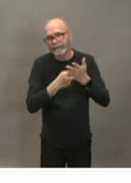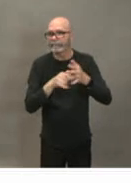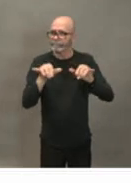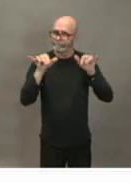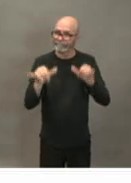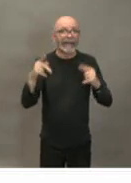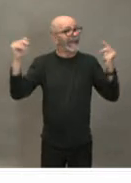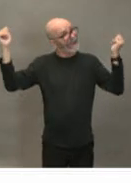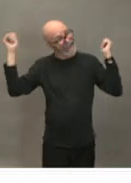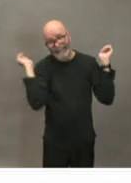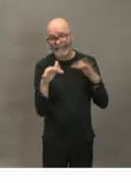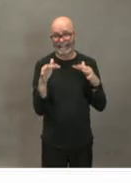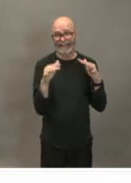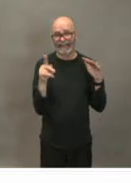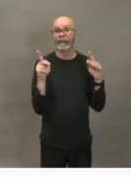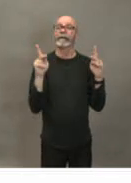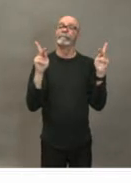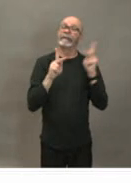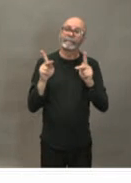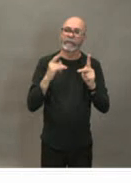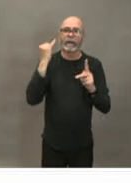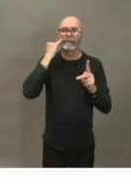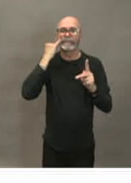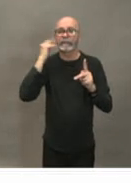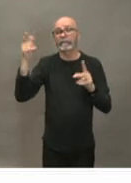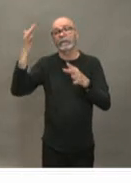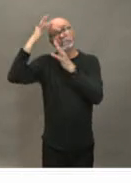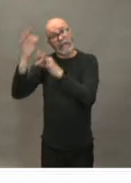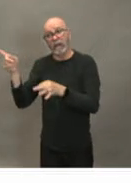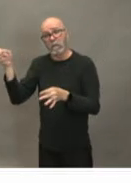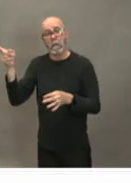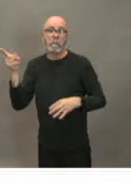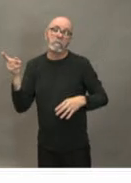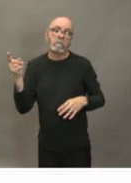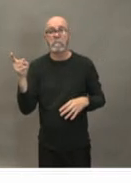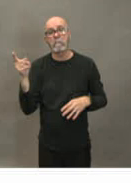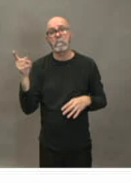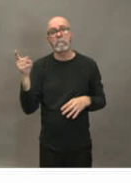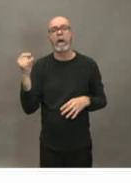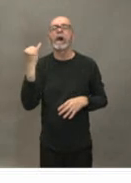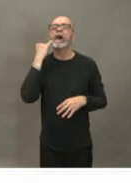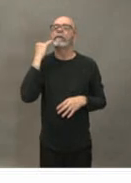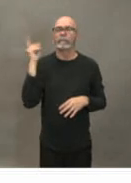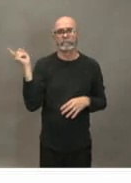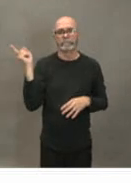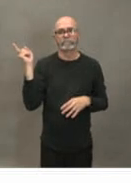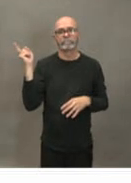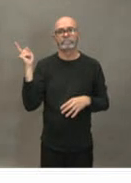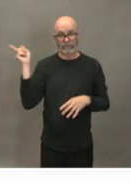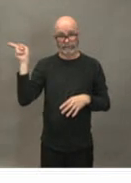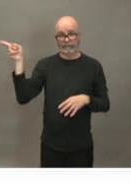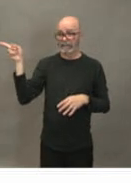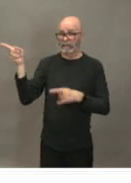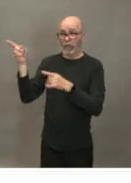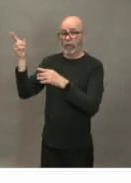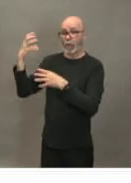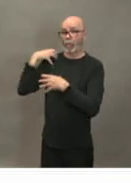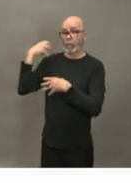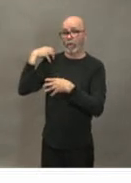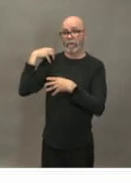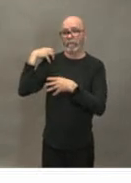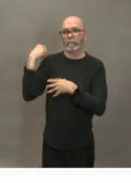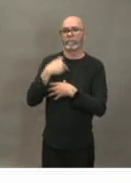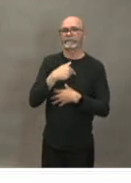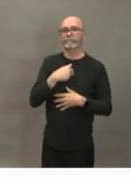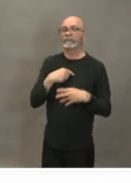responsibility to decide what's going to happen but at what point will it switch and it will be your decision that uh these types of